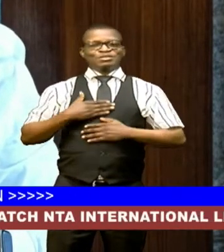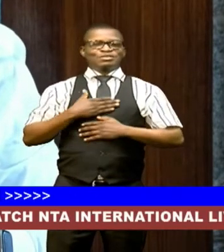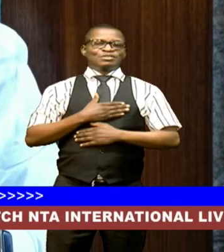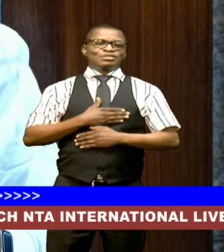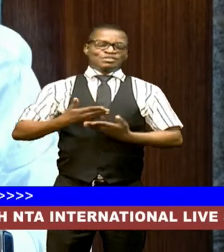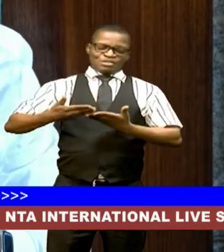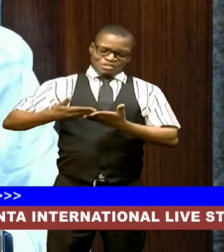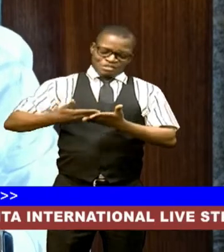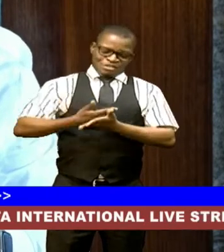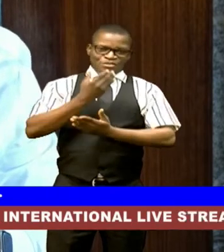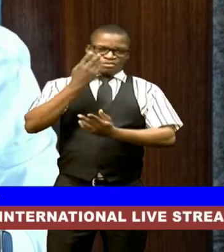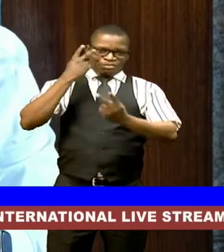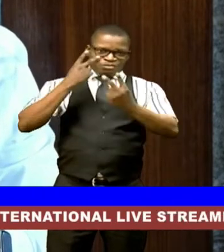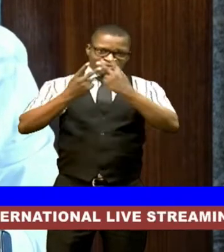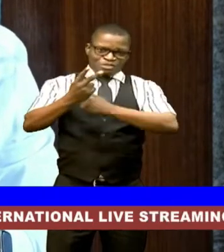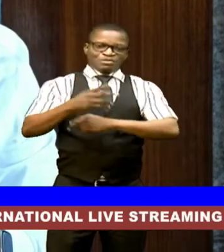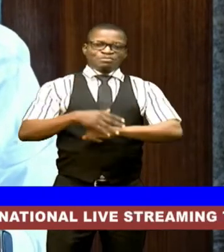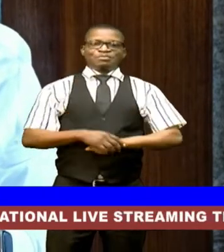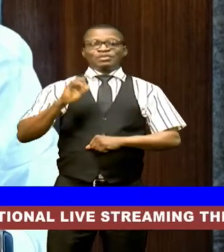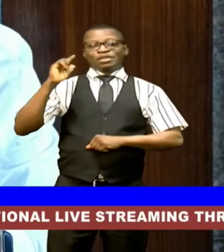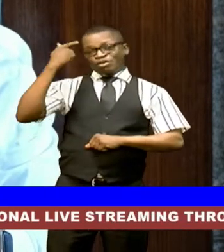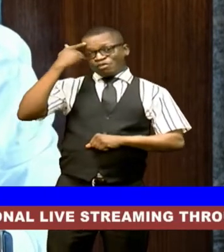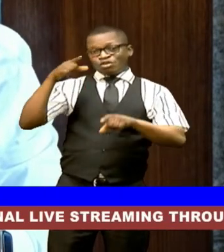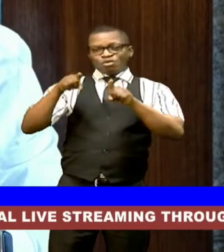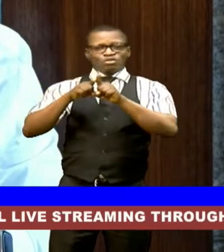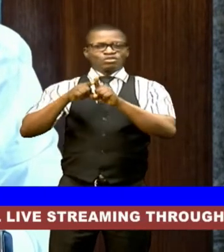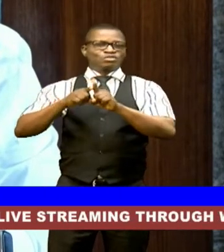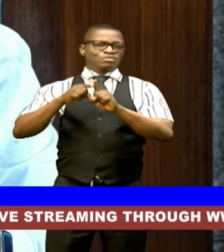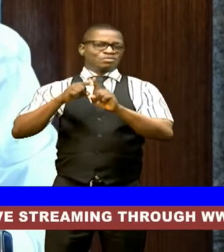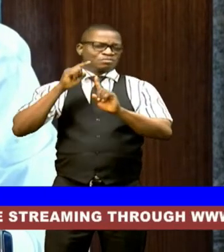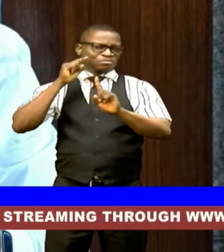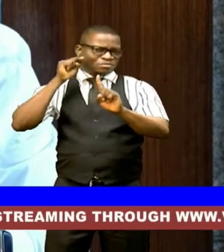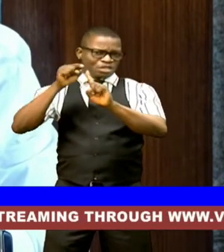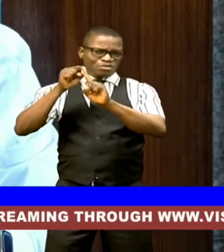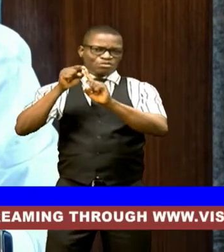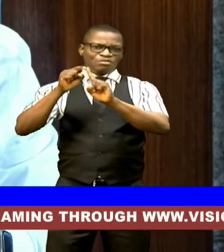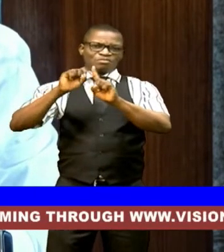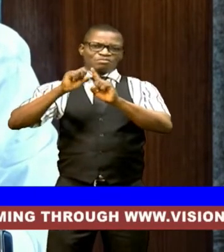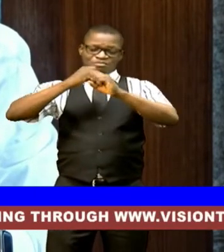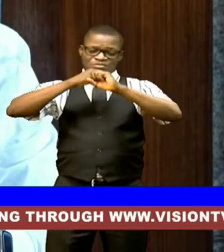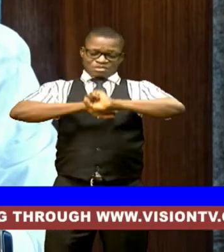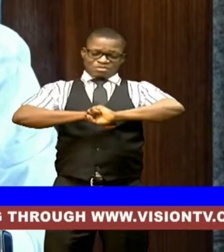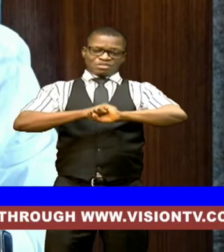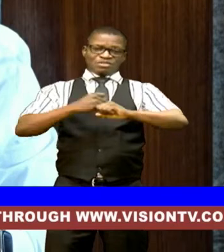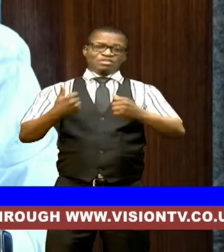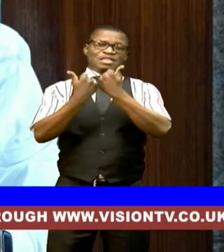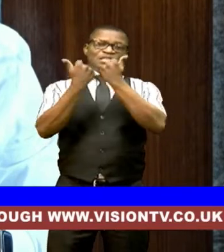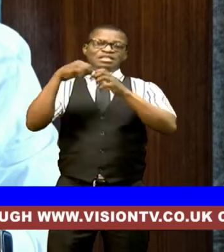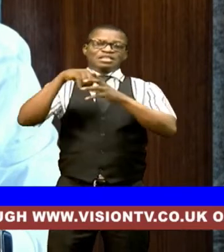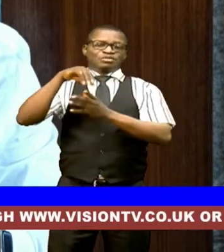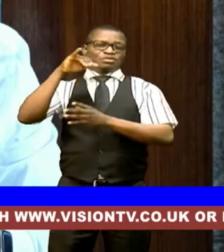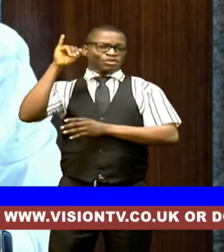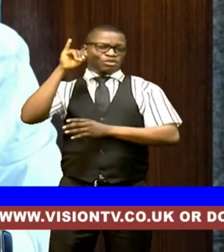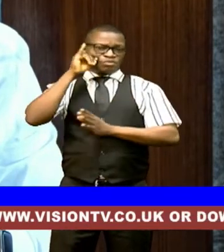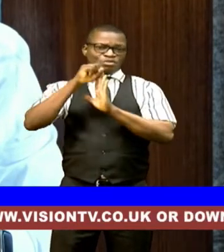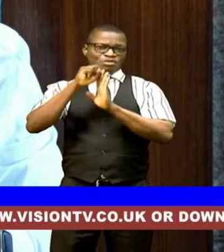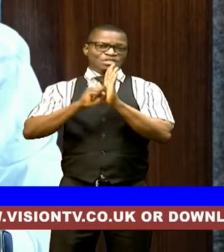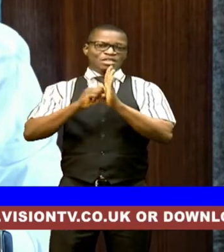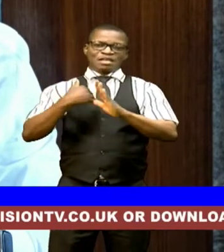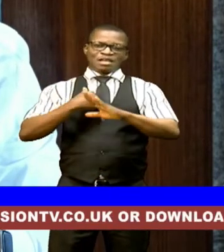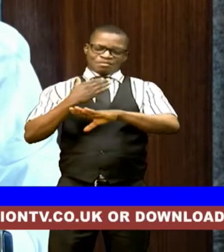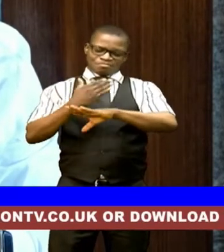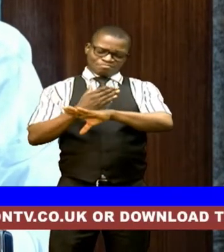new vision the governor also pointed out that the security situation in emo state has improved greatly